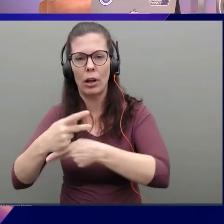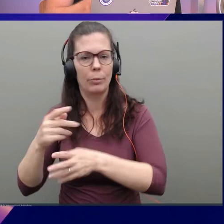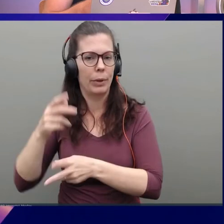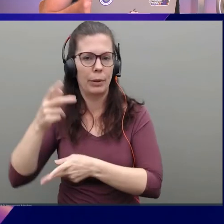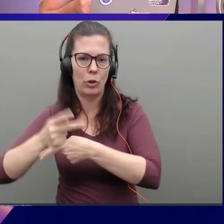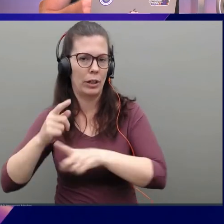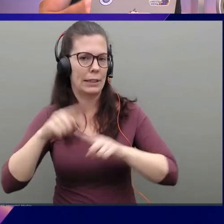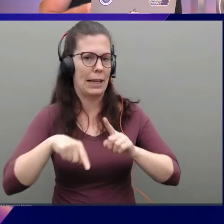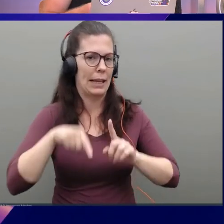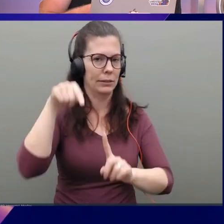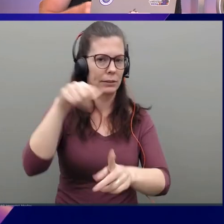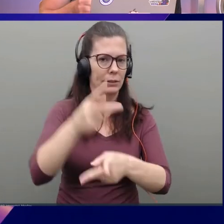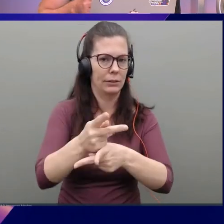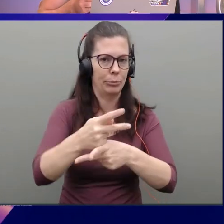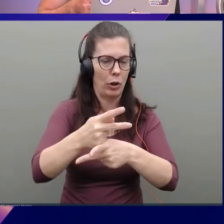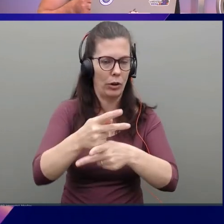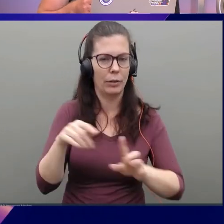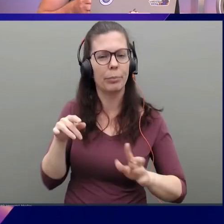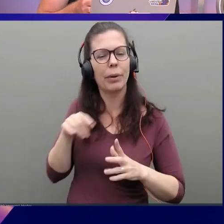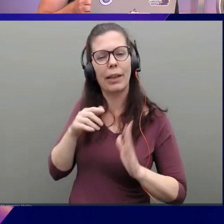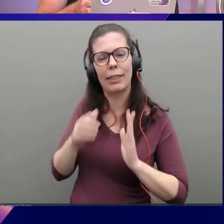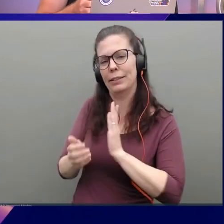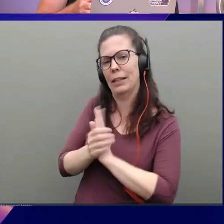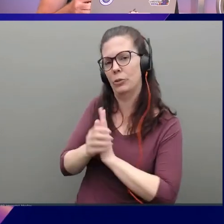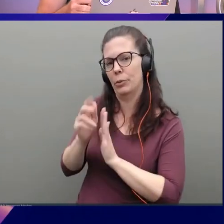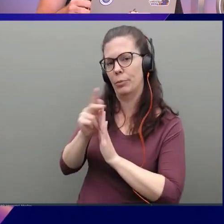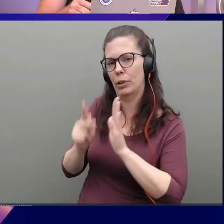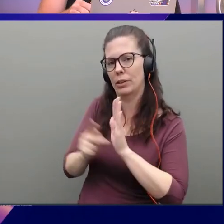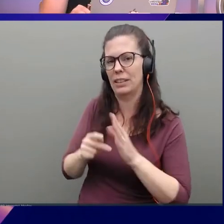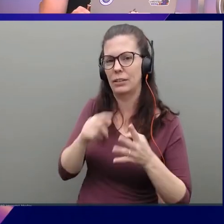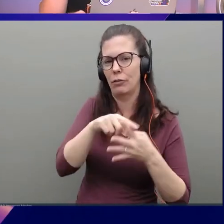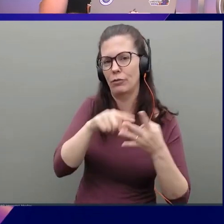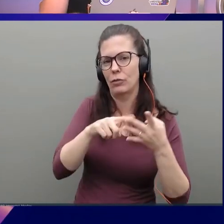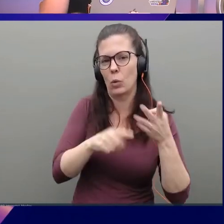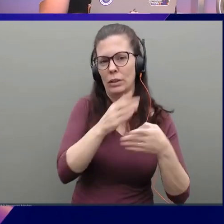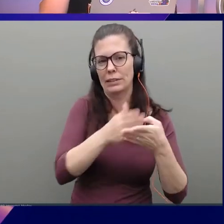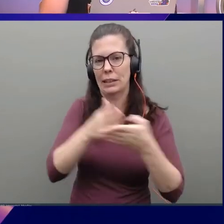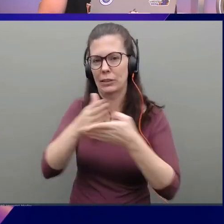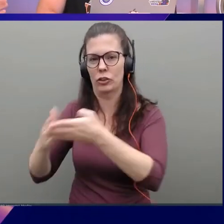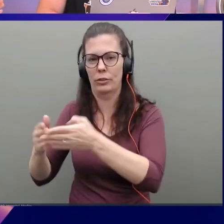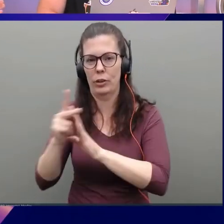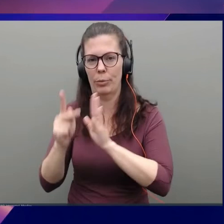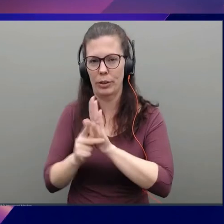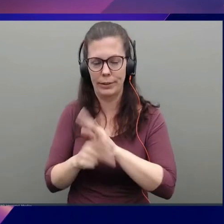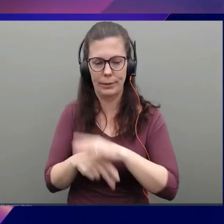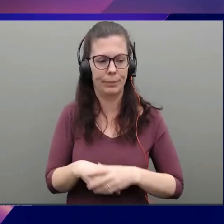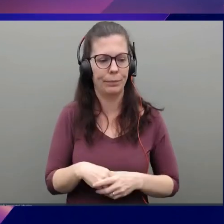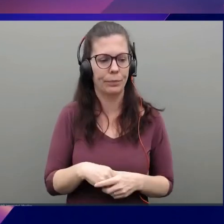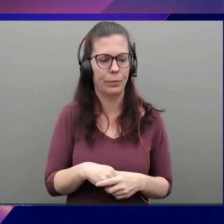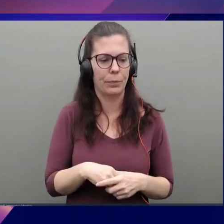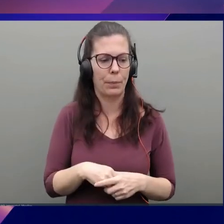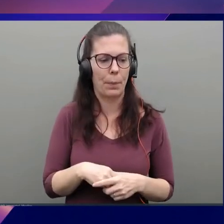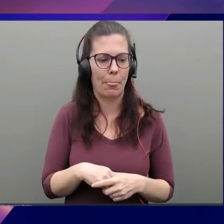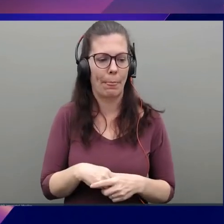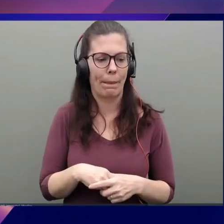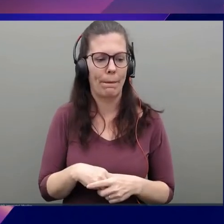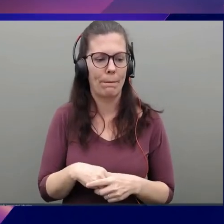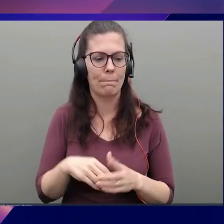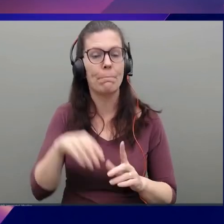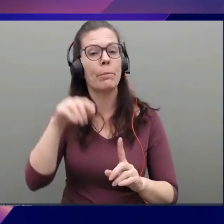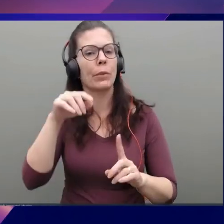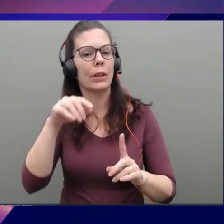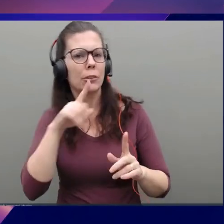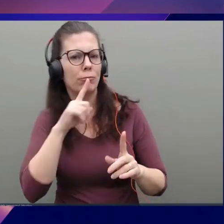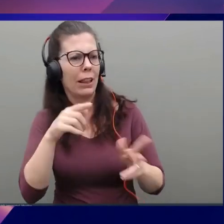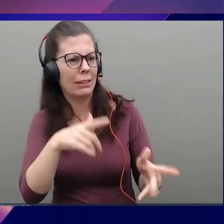then, yeah, the attachment policies. So, those are the four main sections of the policy. I got to say, I keep trying to say like you were really fast on your computer, but I forgot